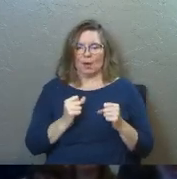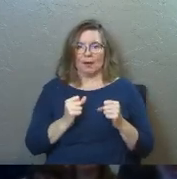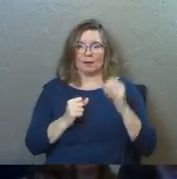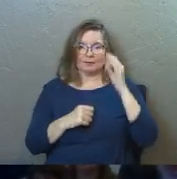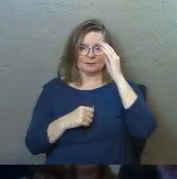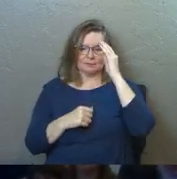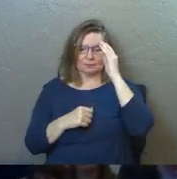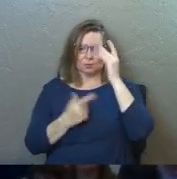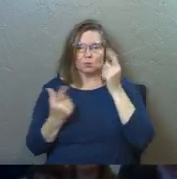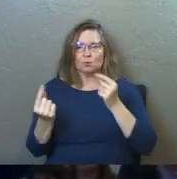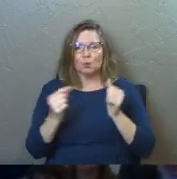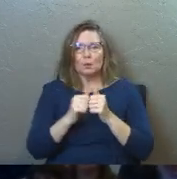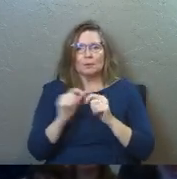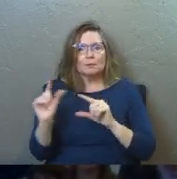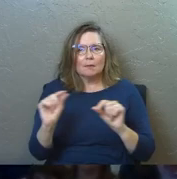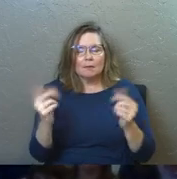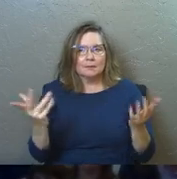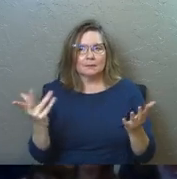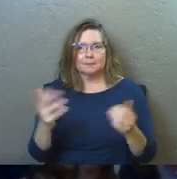medicate with this gossip,